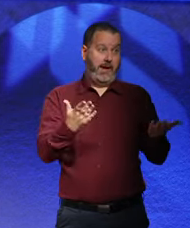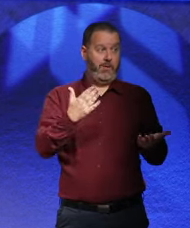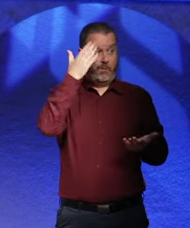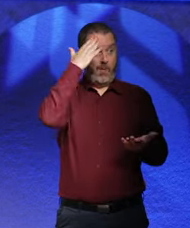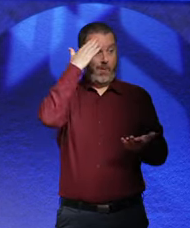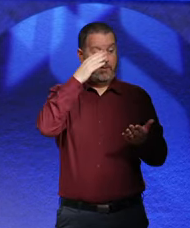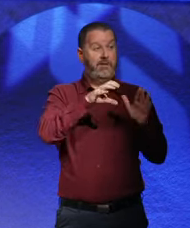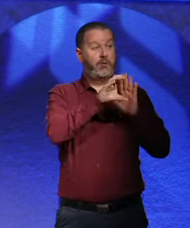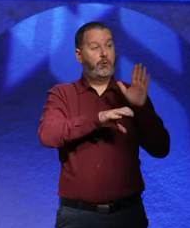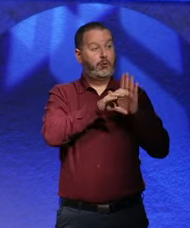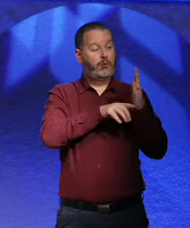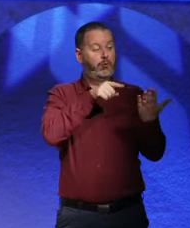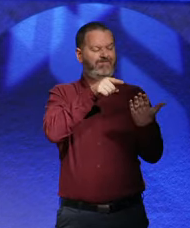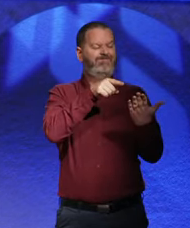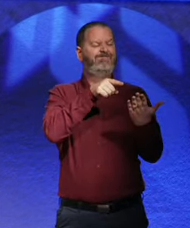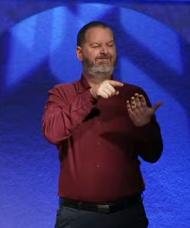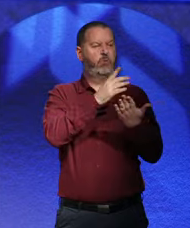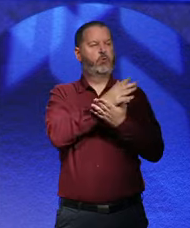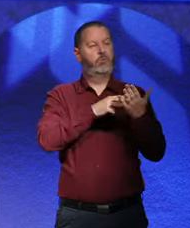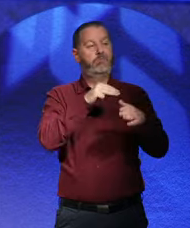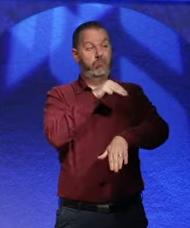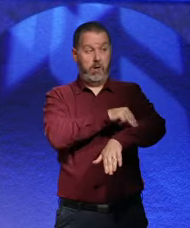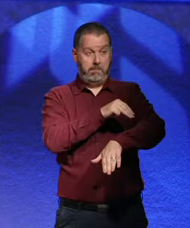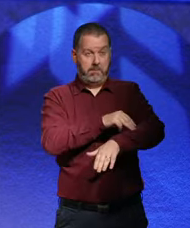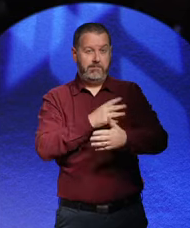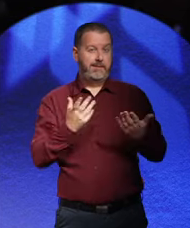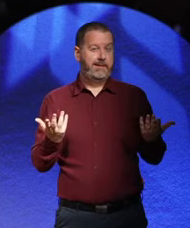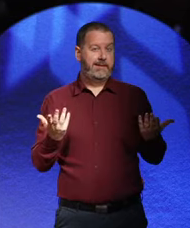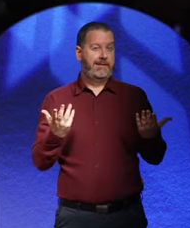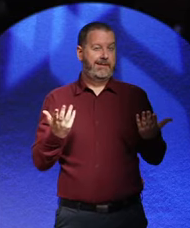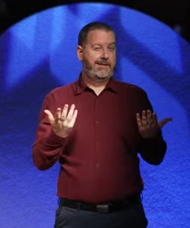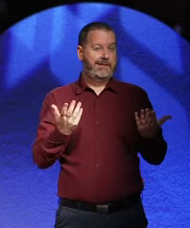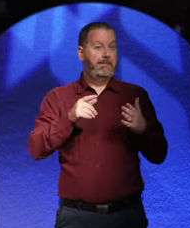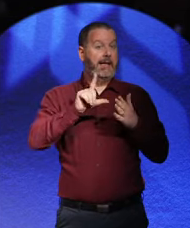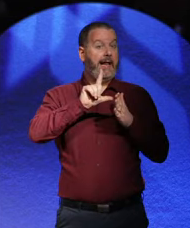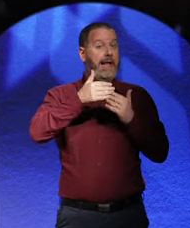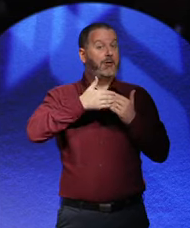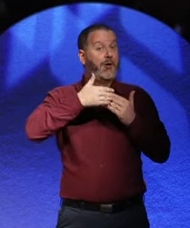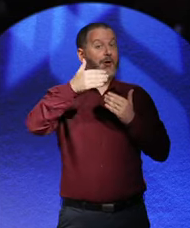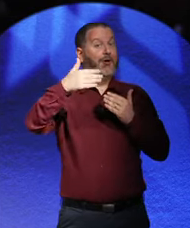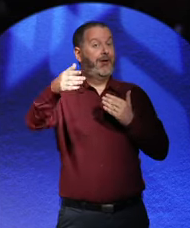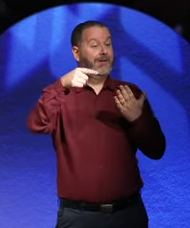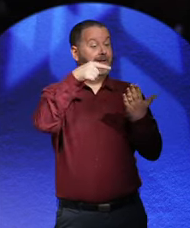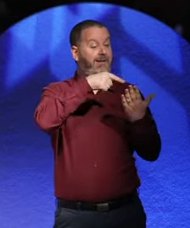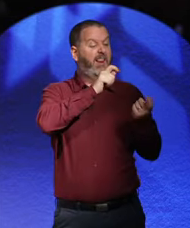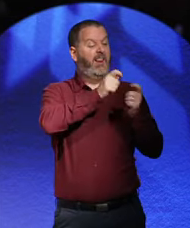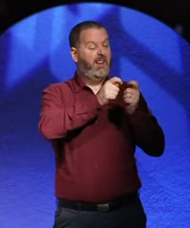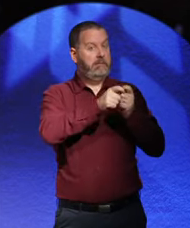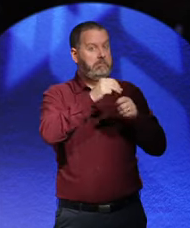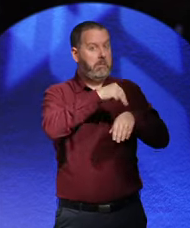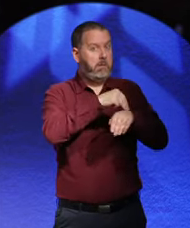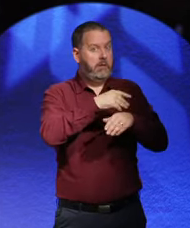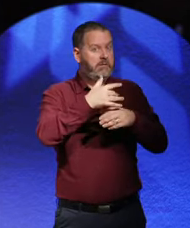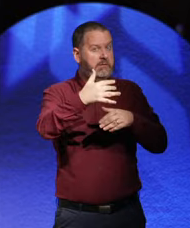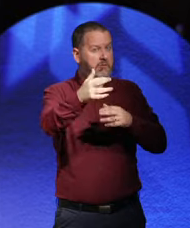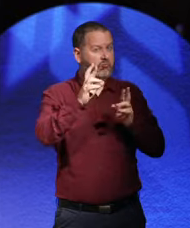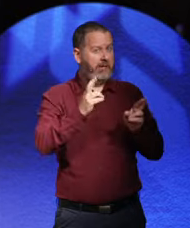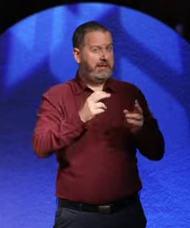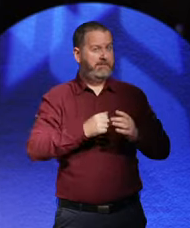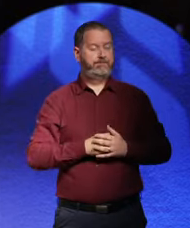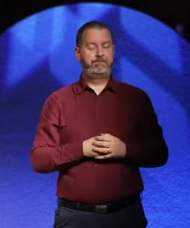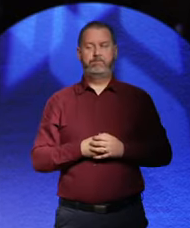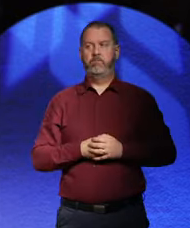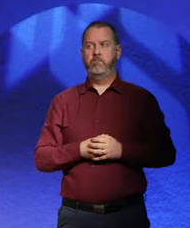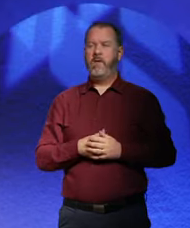Or things about the Constitution that later would lay down problems which... I think the designer of the